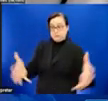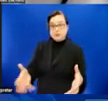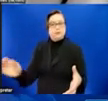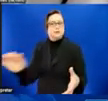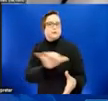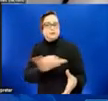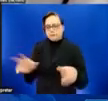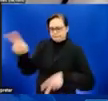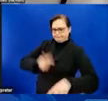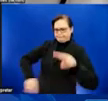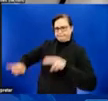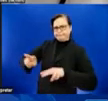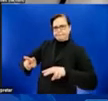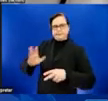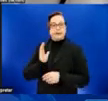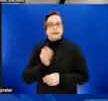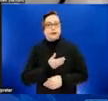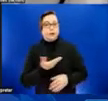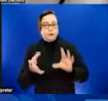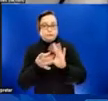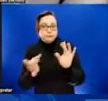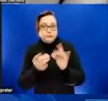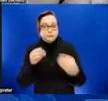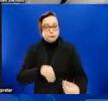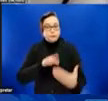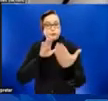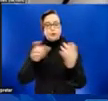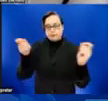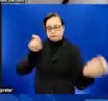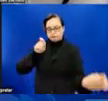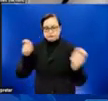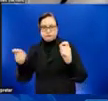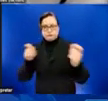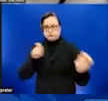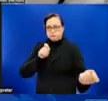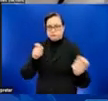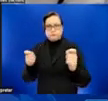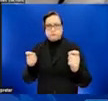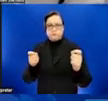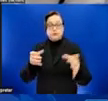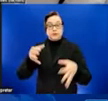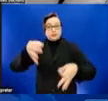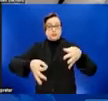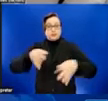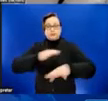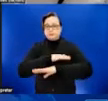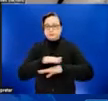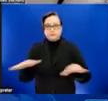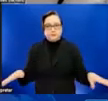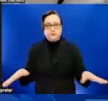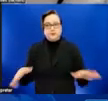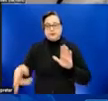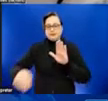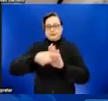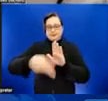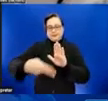messaging in light of this information, and we're doing so in a nonjudgmental or stigmatizing way in the language that we